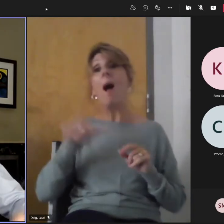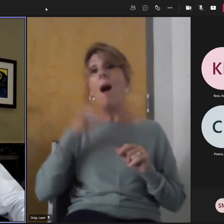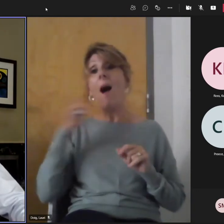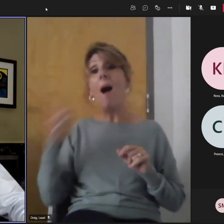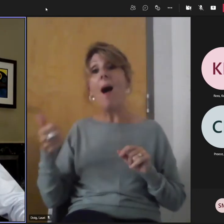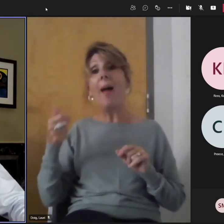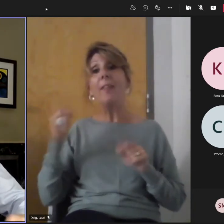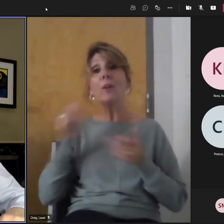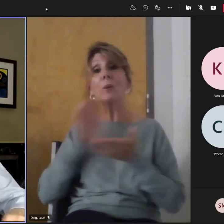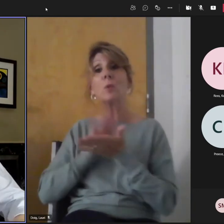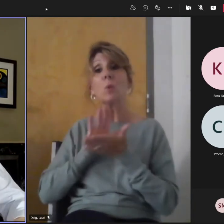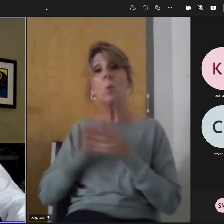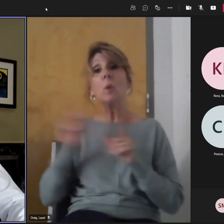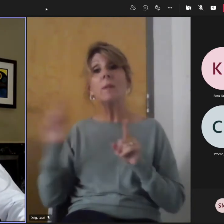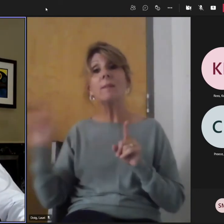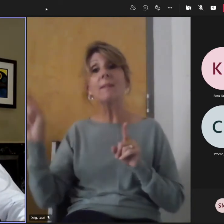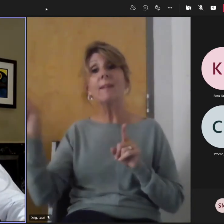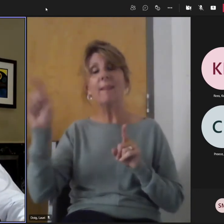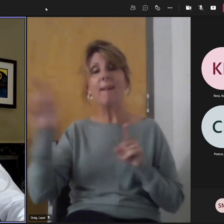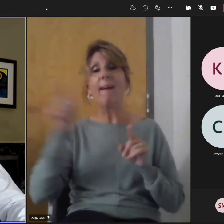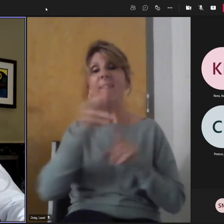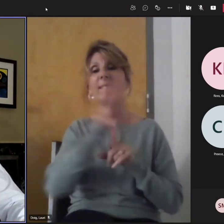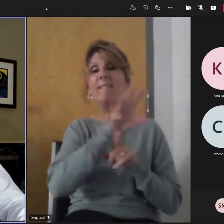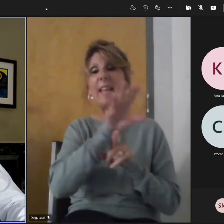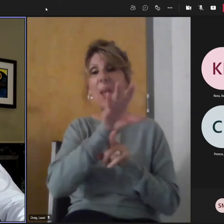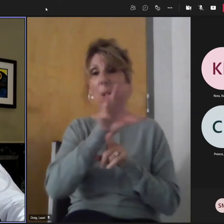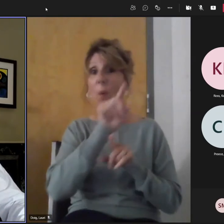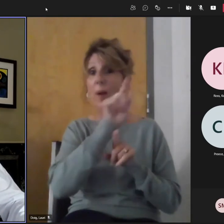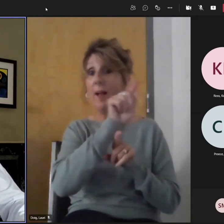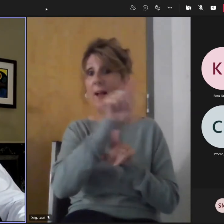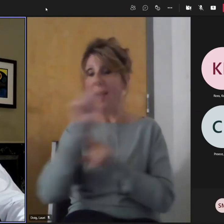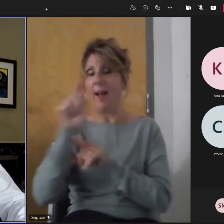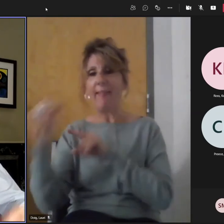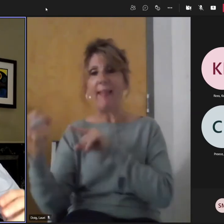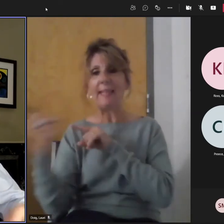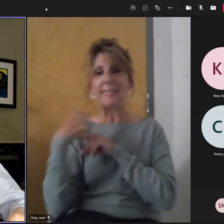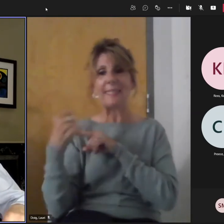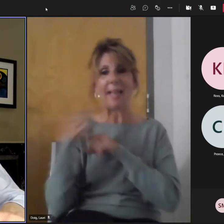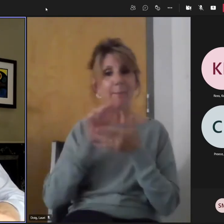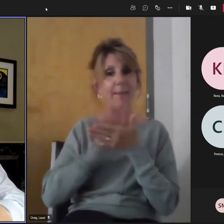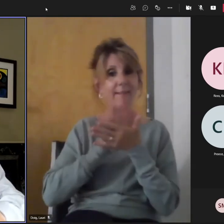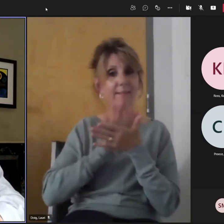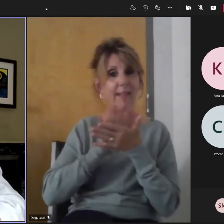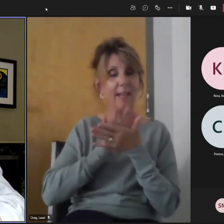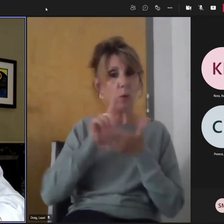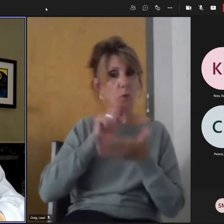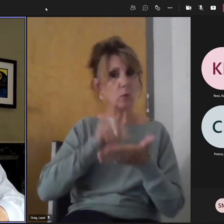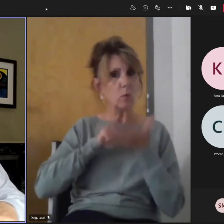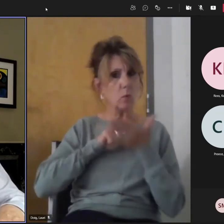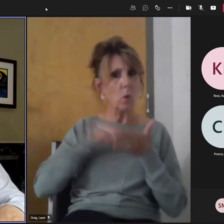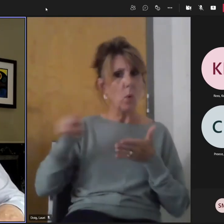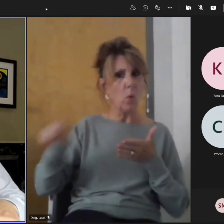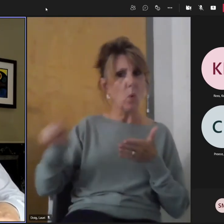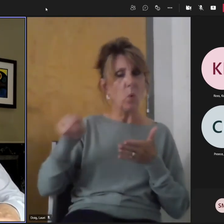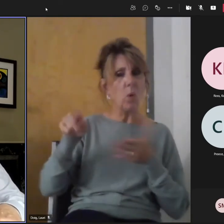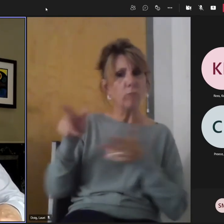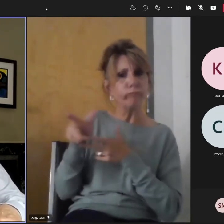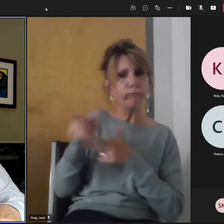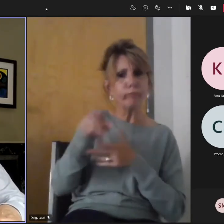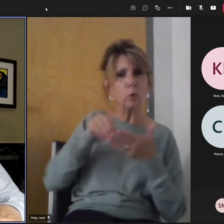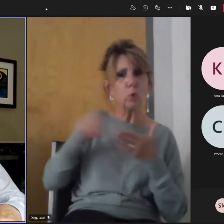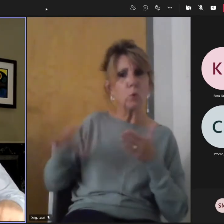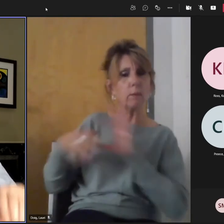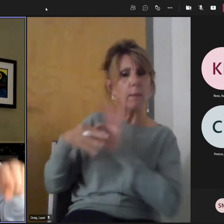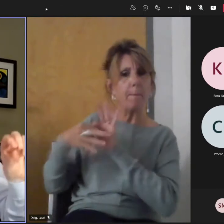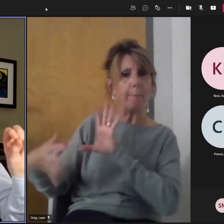okay, you're working in a school where a lot of students are alienated, they're getting worse and all of that, what's happening, what are you